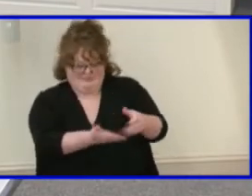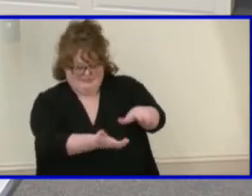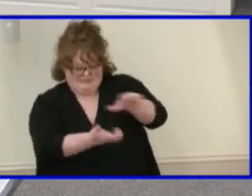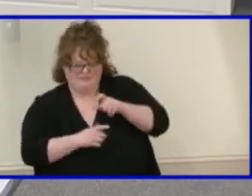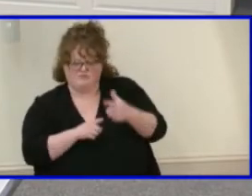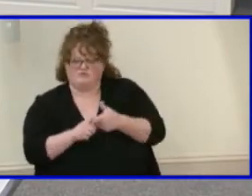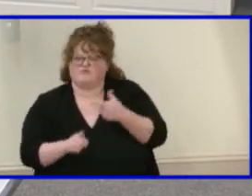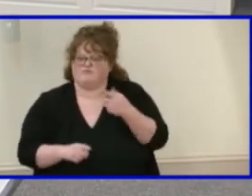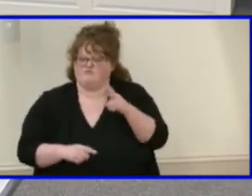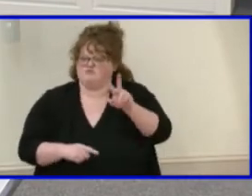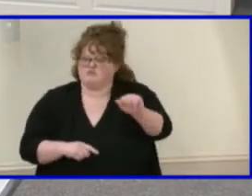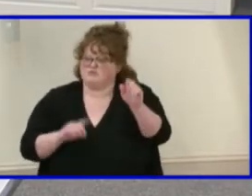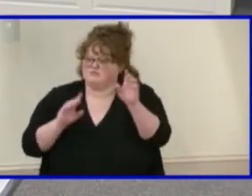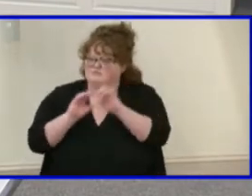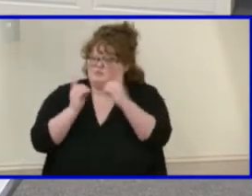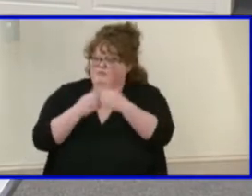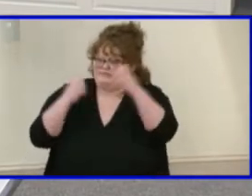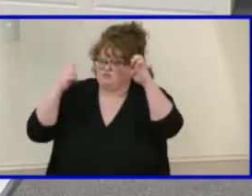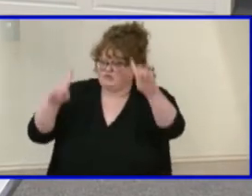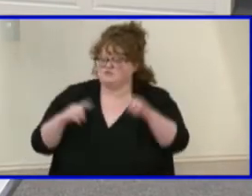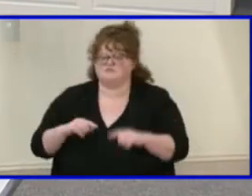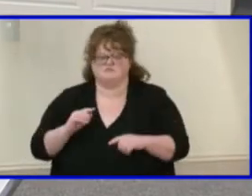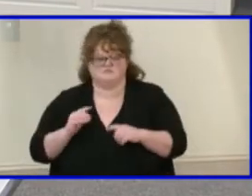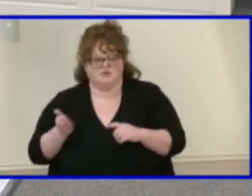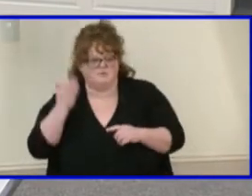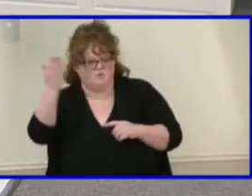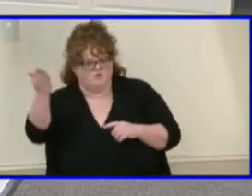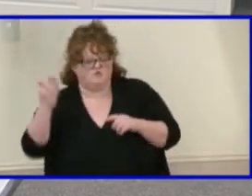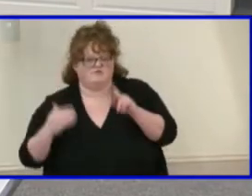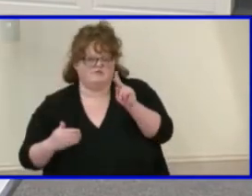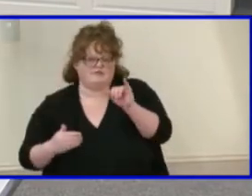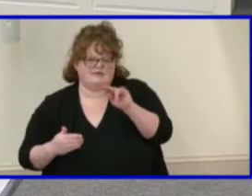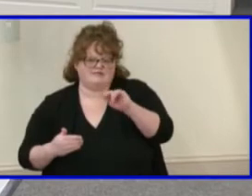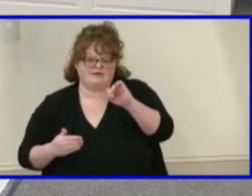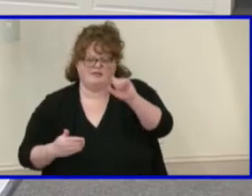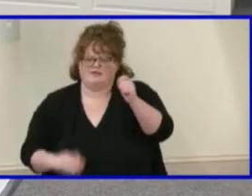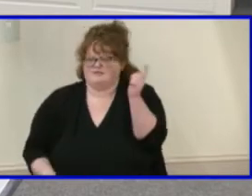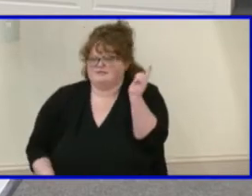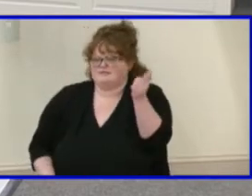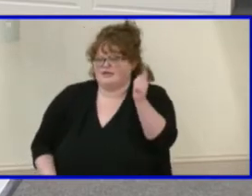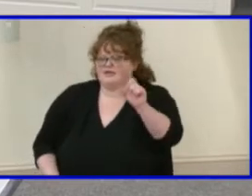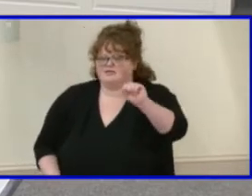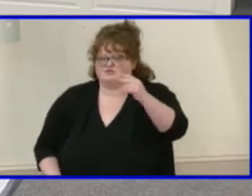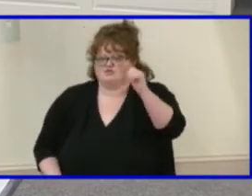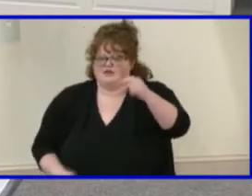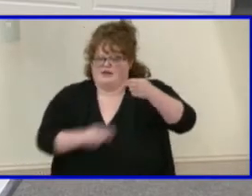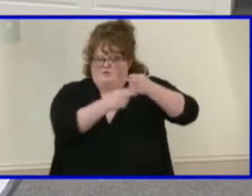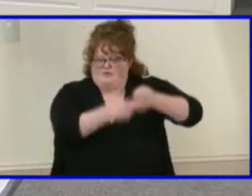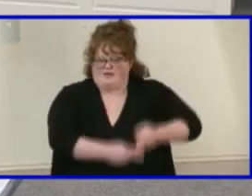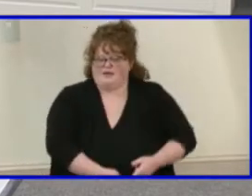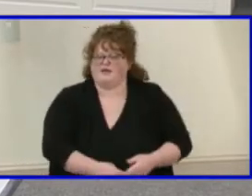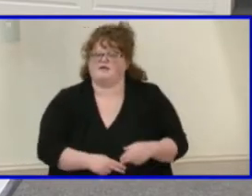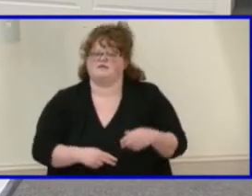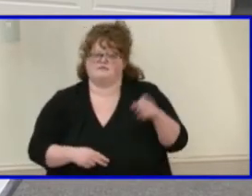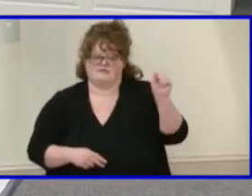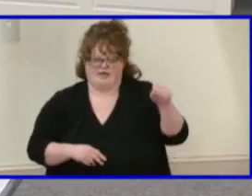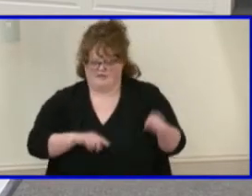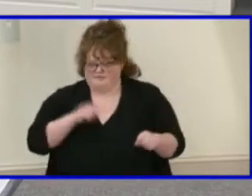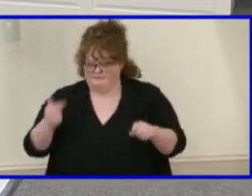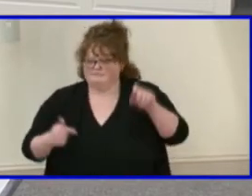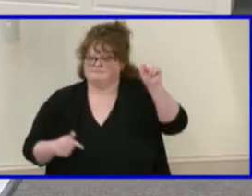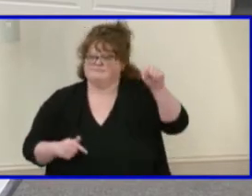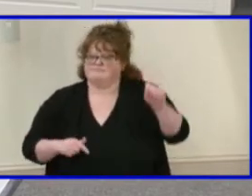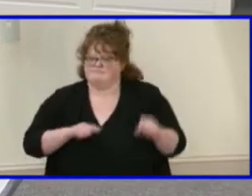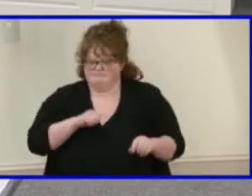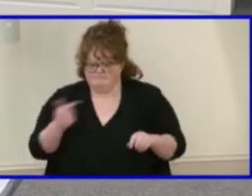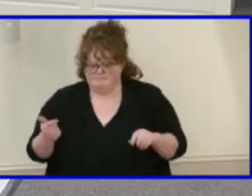So moved. And moved by Mrs. Kinsella. there a second? Second. Seconded by Mrs. Shea. Roll call vote. Ms. Atkins. Aye. Ms. Kinsella. Aye. Ms.